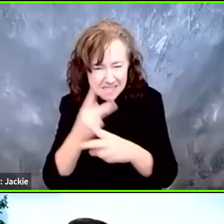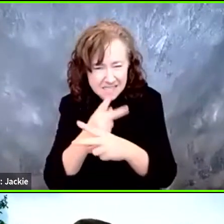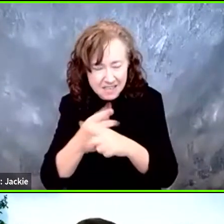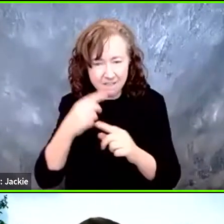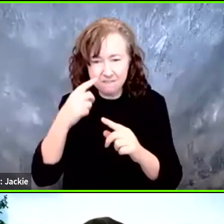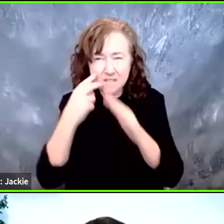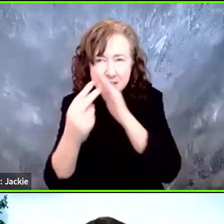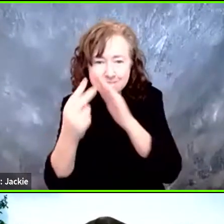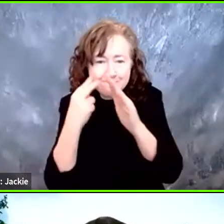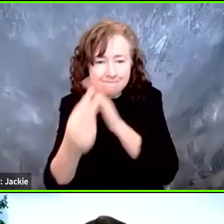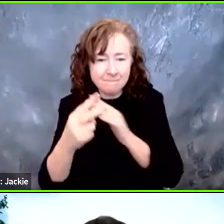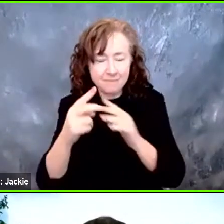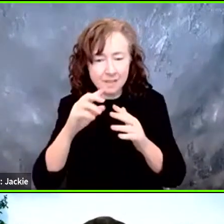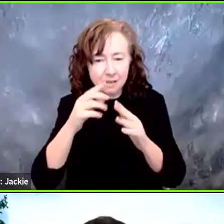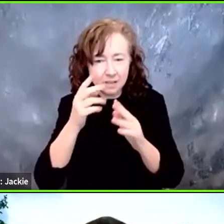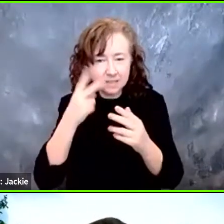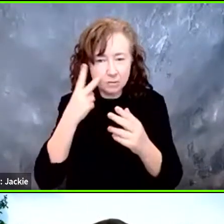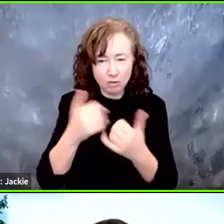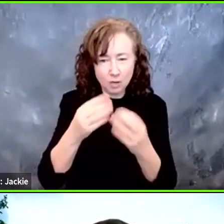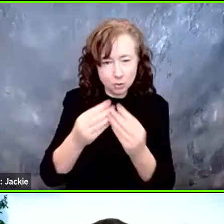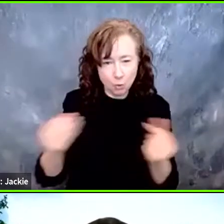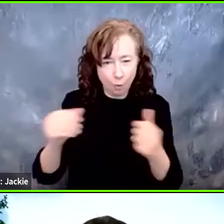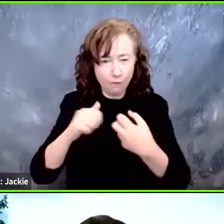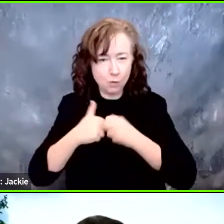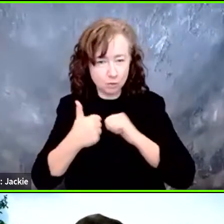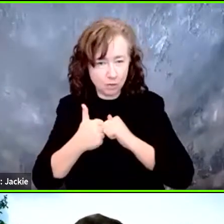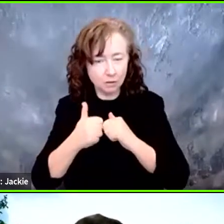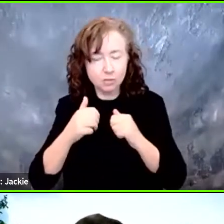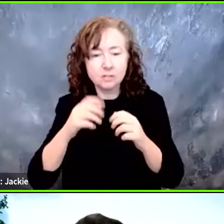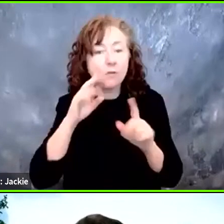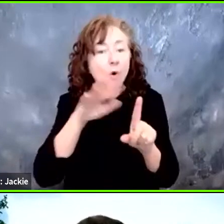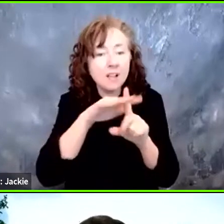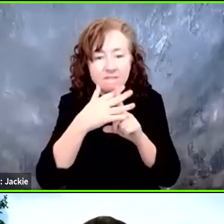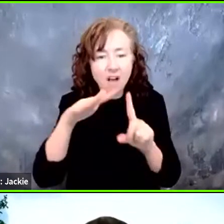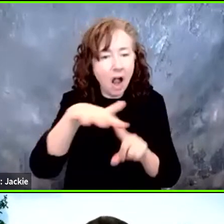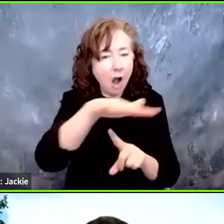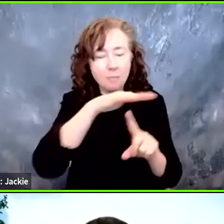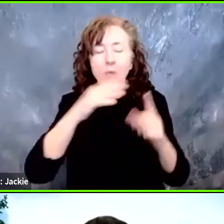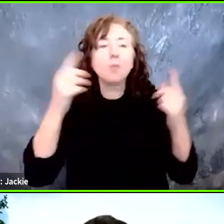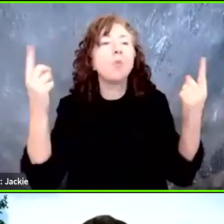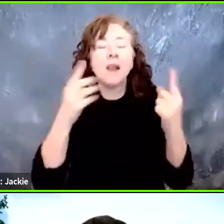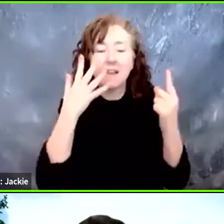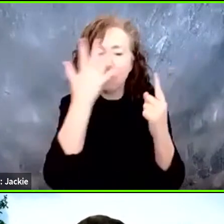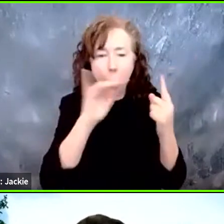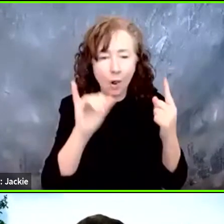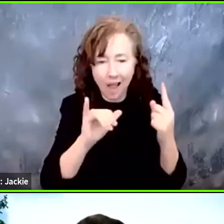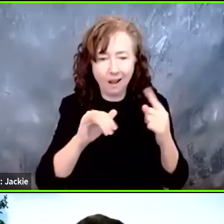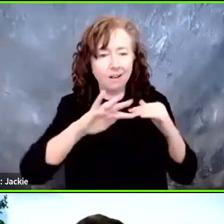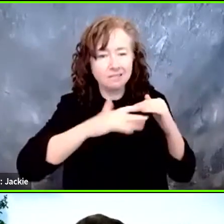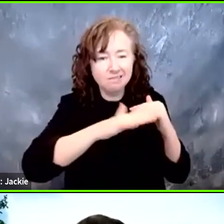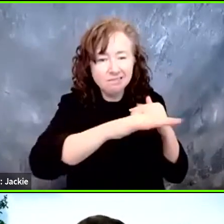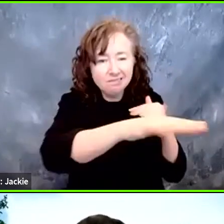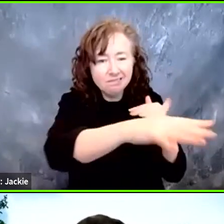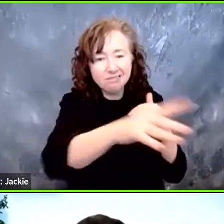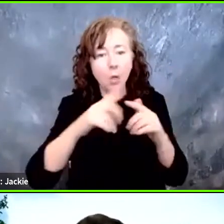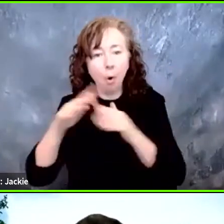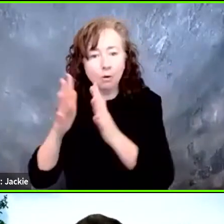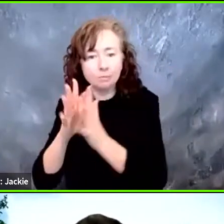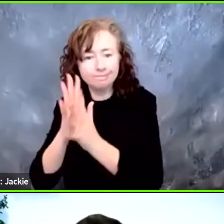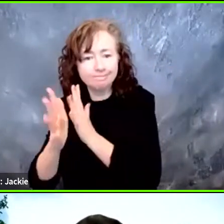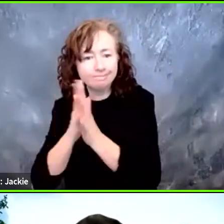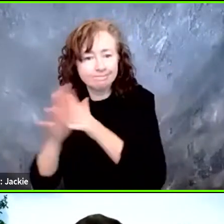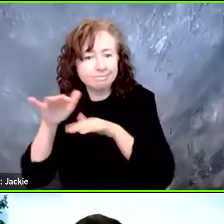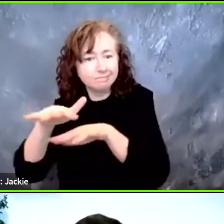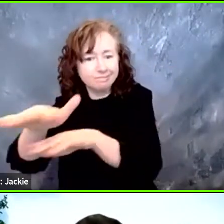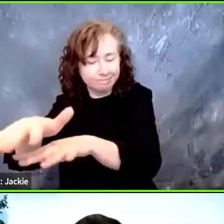trying to make sure that the environmental surroundings and everything will integrate well with whatever solution is there. Yep.